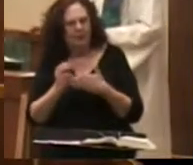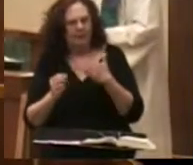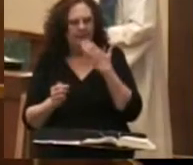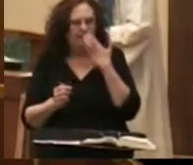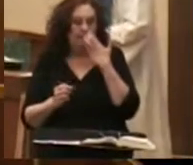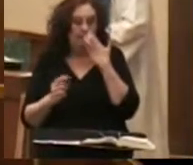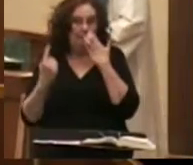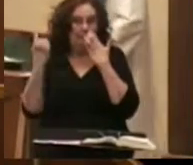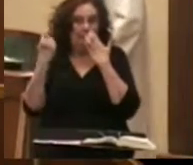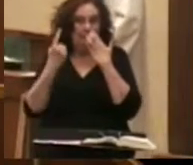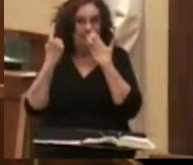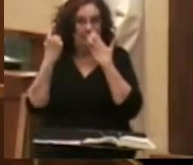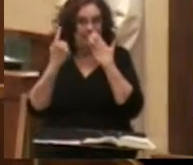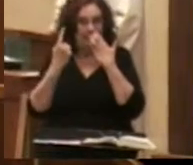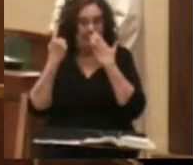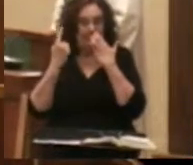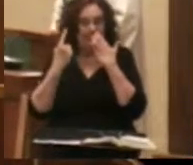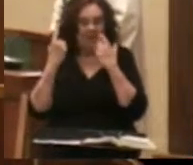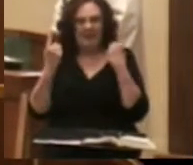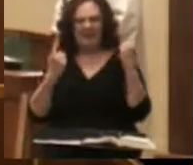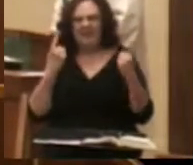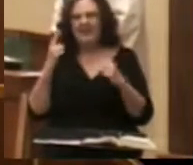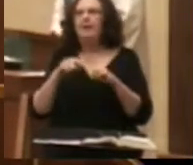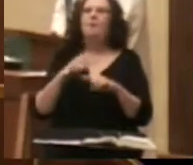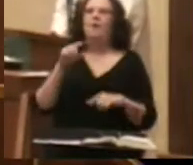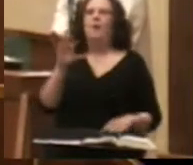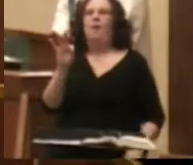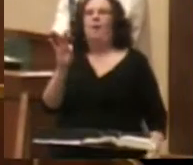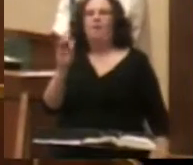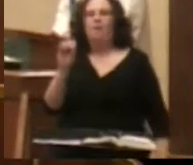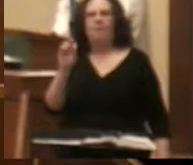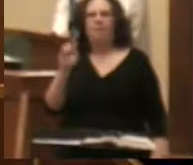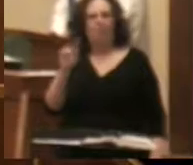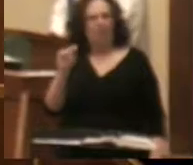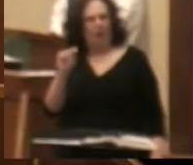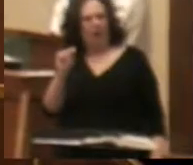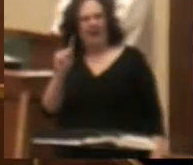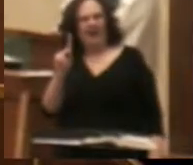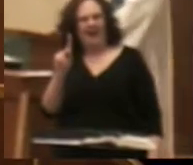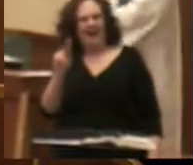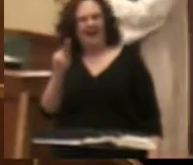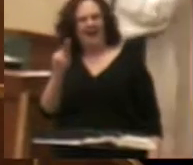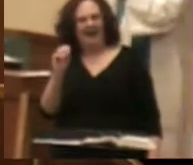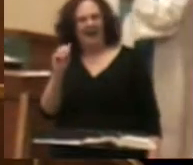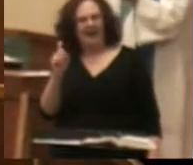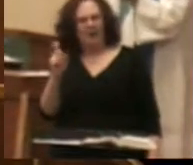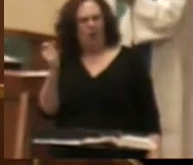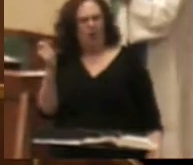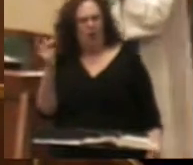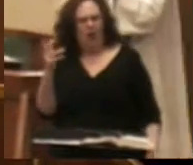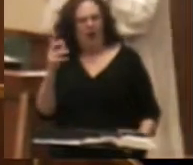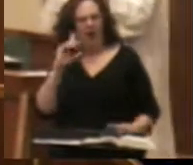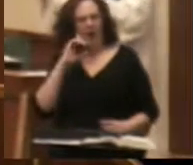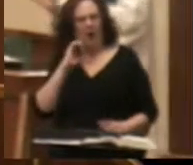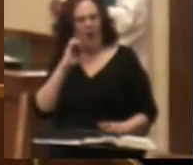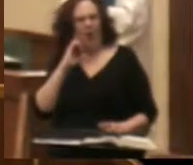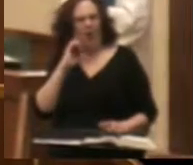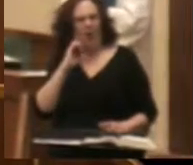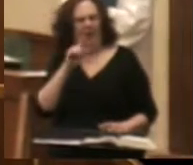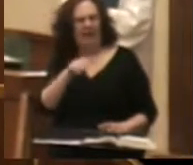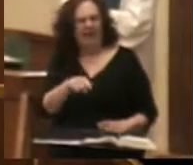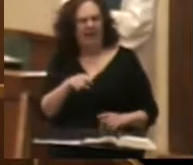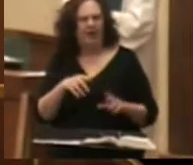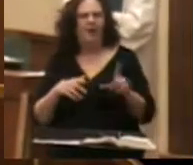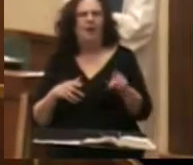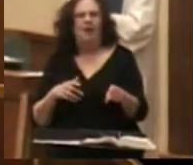of the security that surrounds Fort Knox and all of its gold. Think of the security necessary in places of